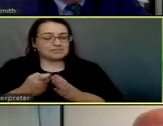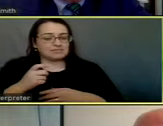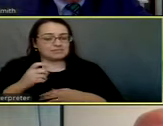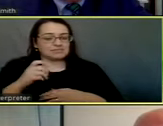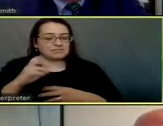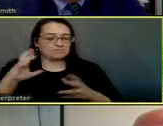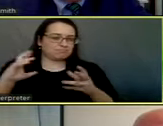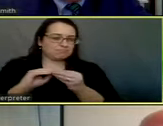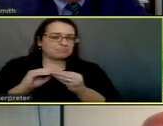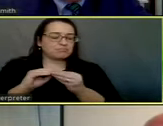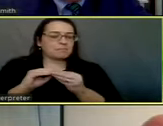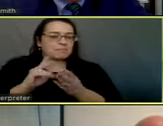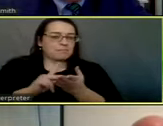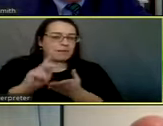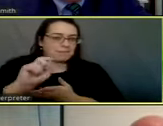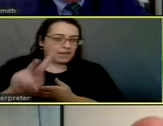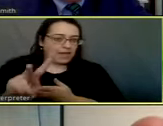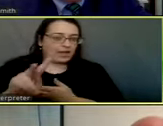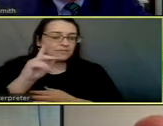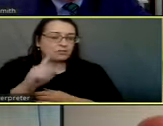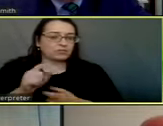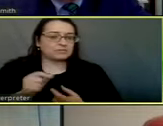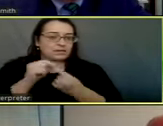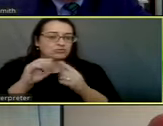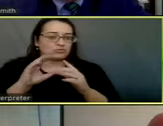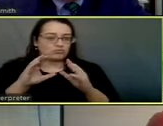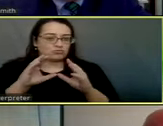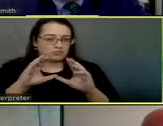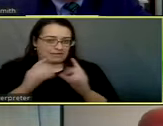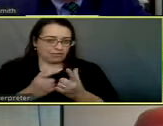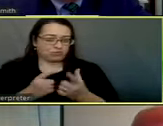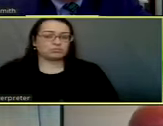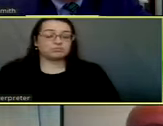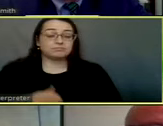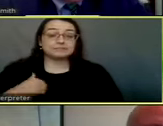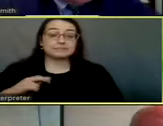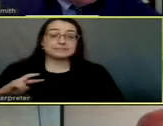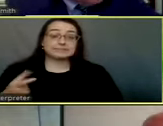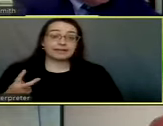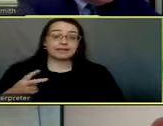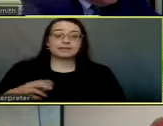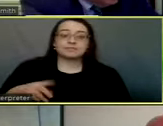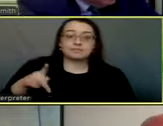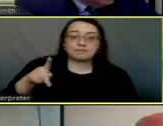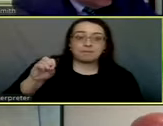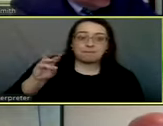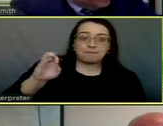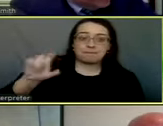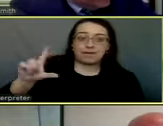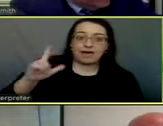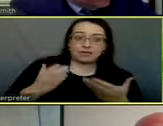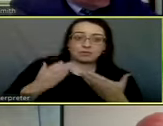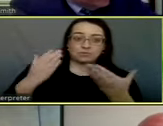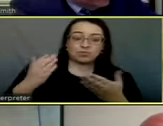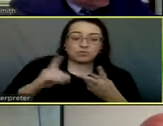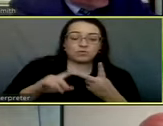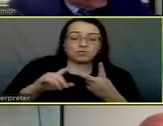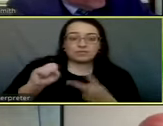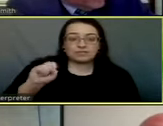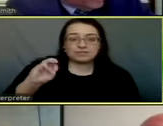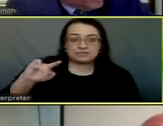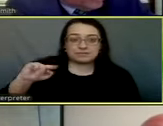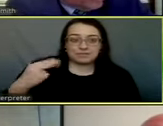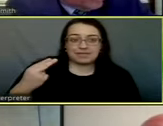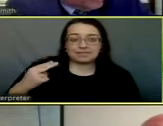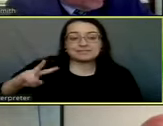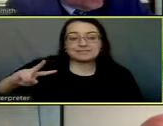the retention of a special counsel. Second. Then moved by council member panel and seconded by